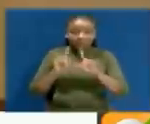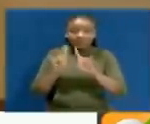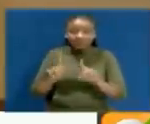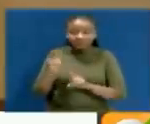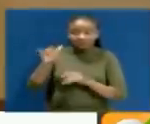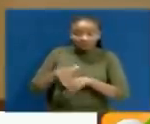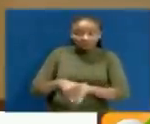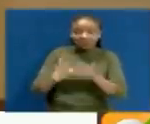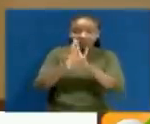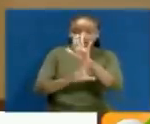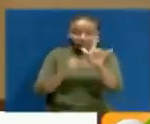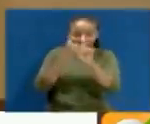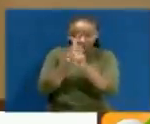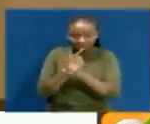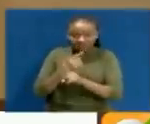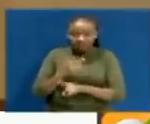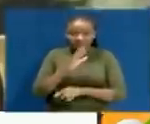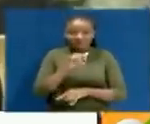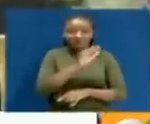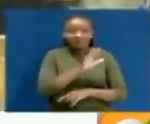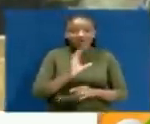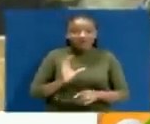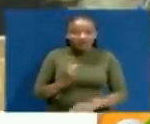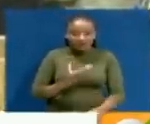Council guidelines limiting capacity and duration.